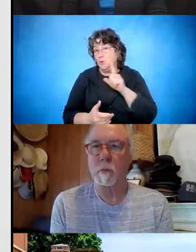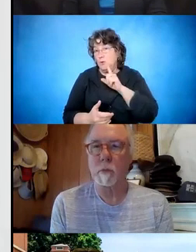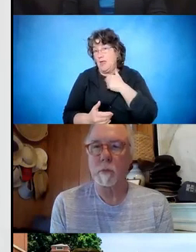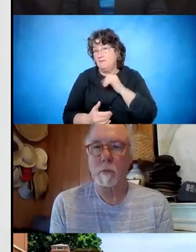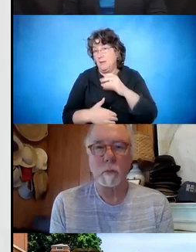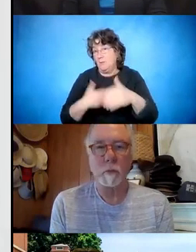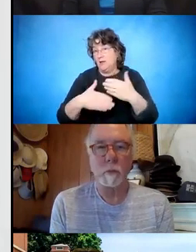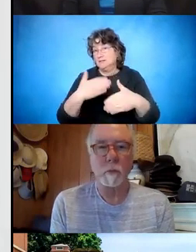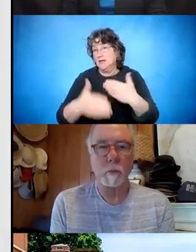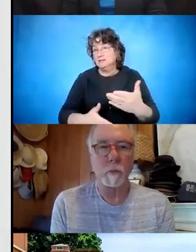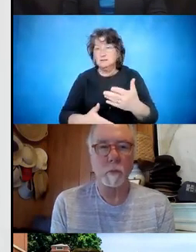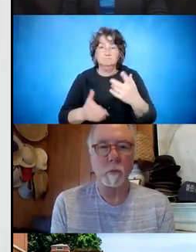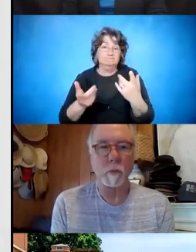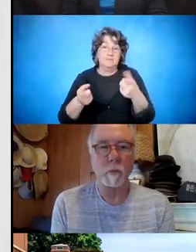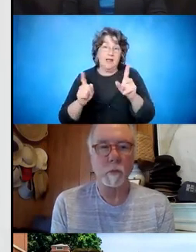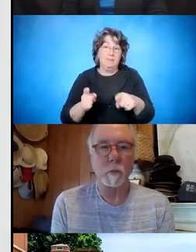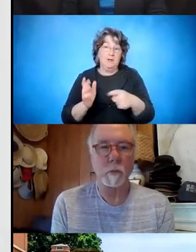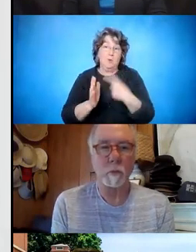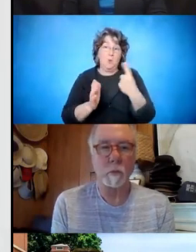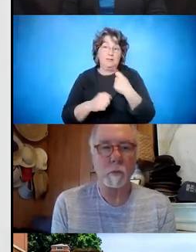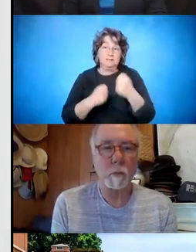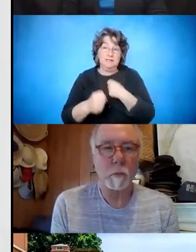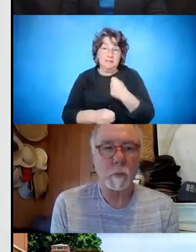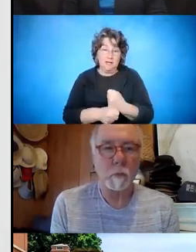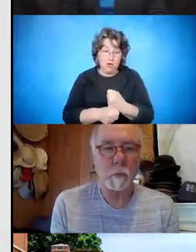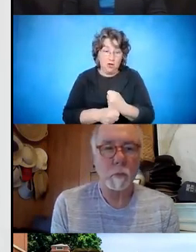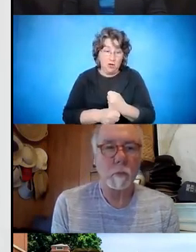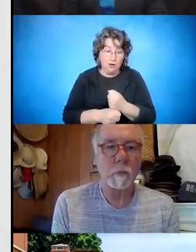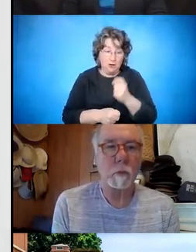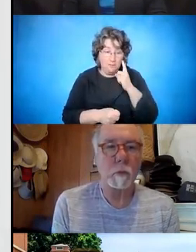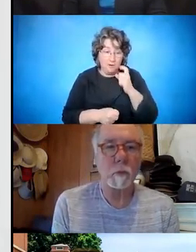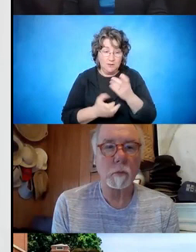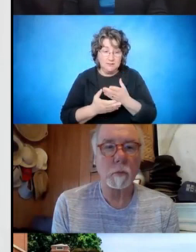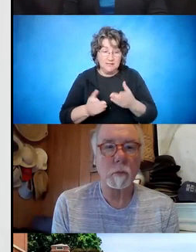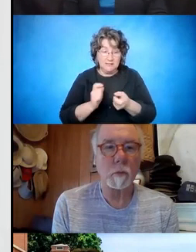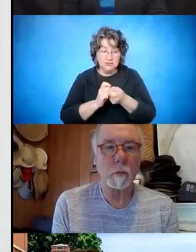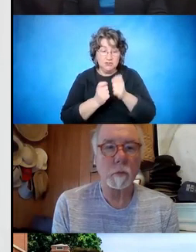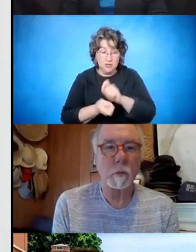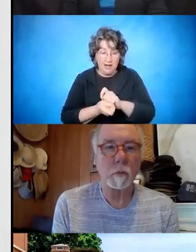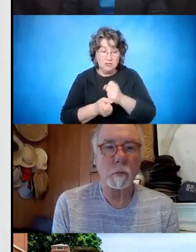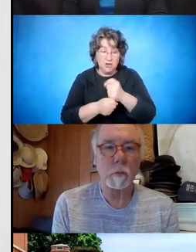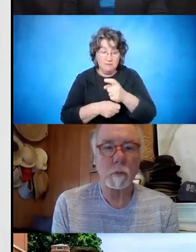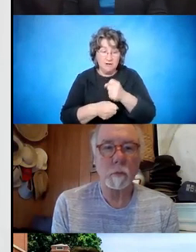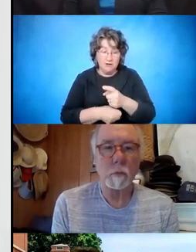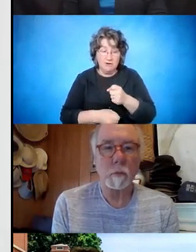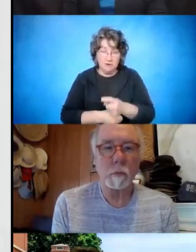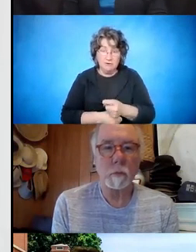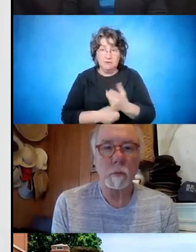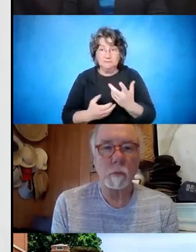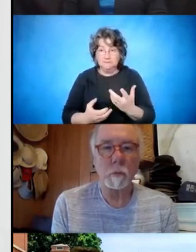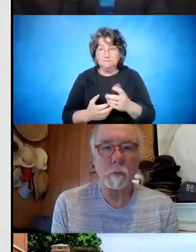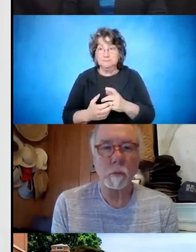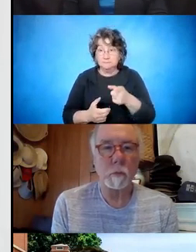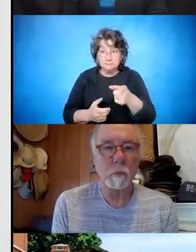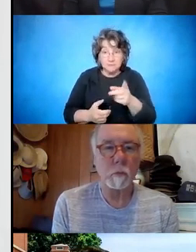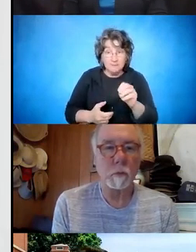like once a year because things will change from year to year. So Michael, anything else that you would add to that? No,